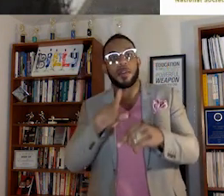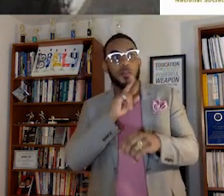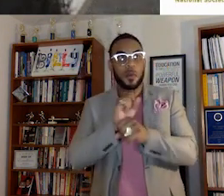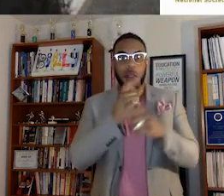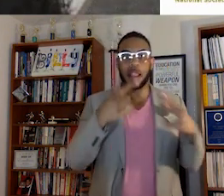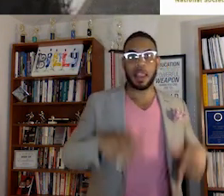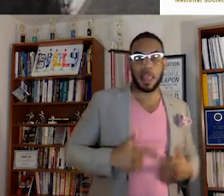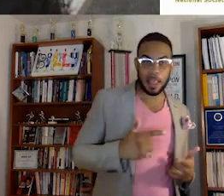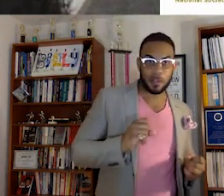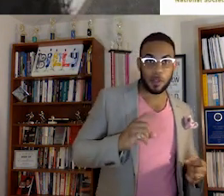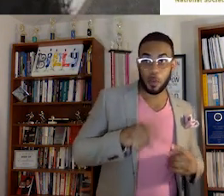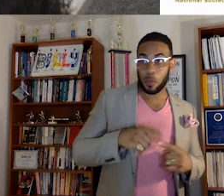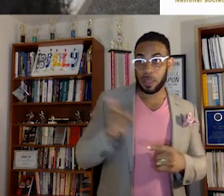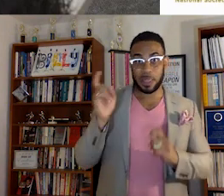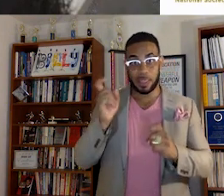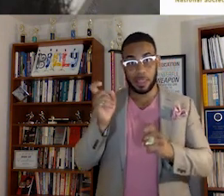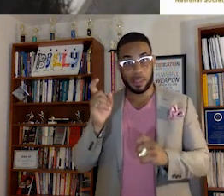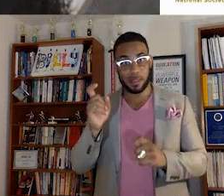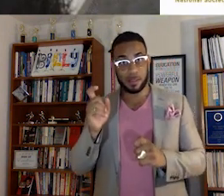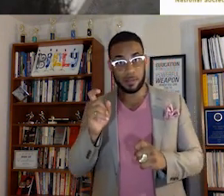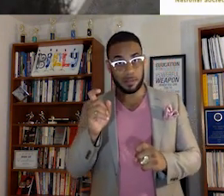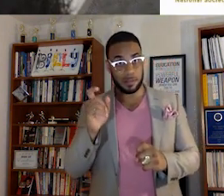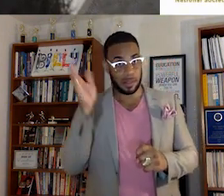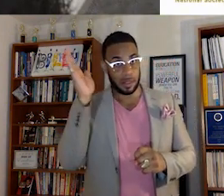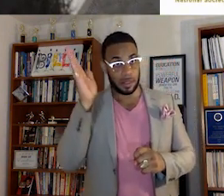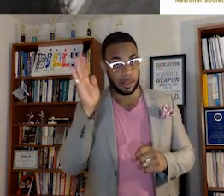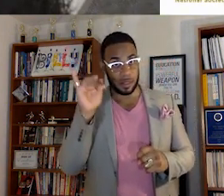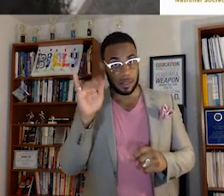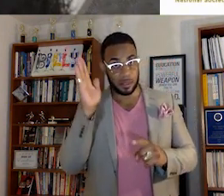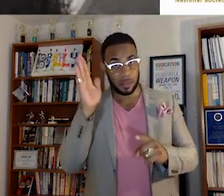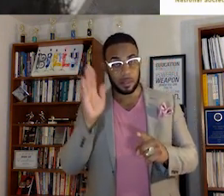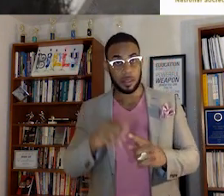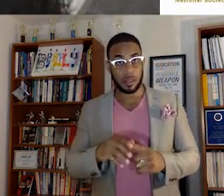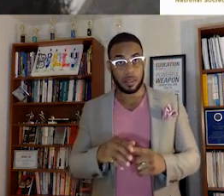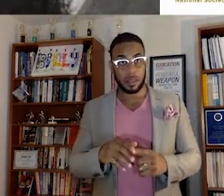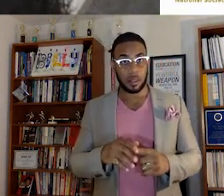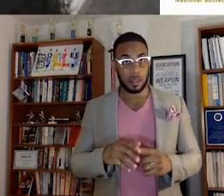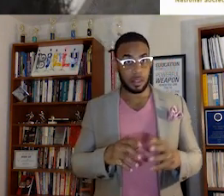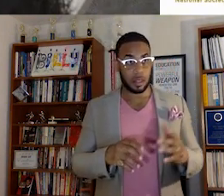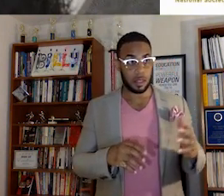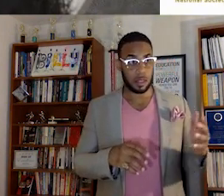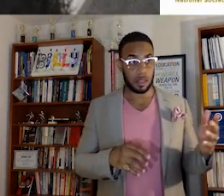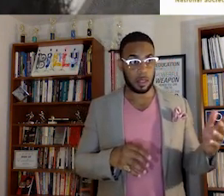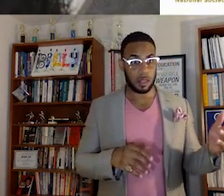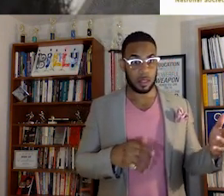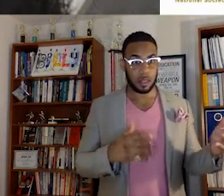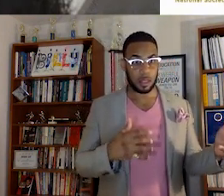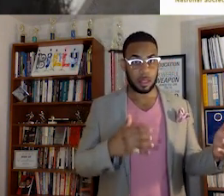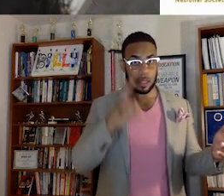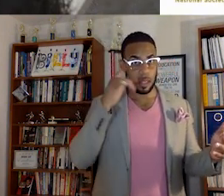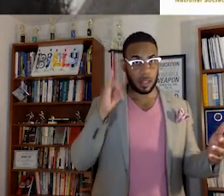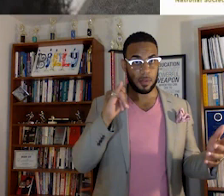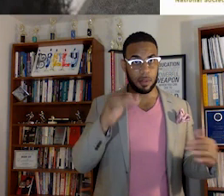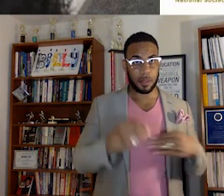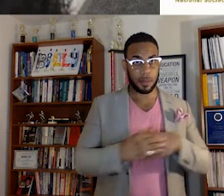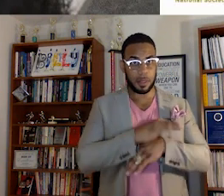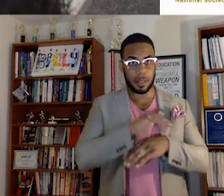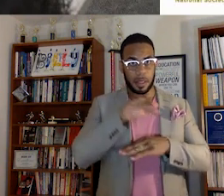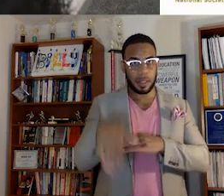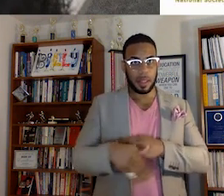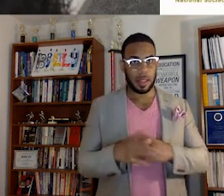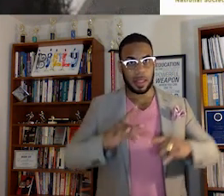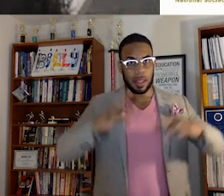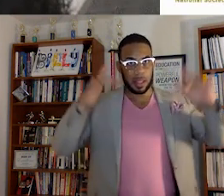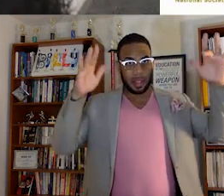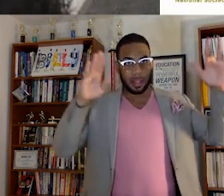real life. So when he gave this lecture, this presentation, the California beaches at night were lit